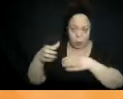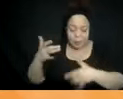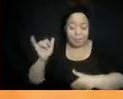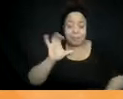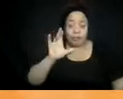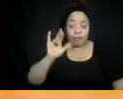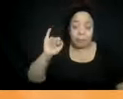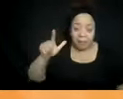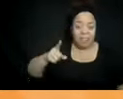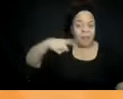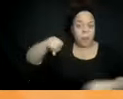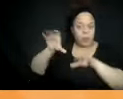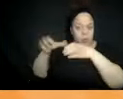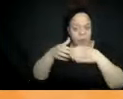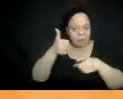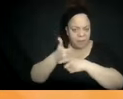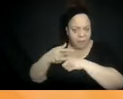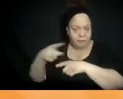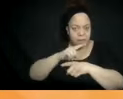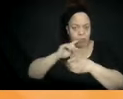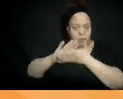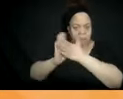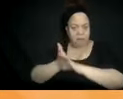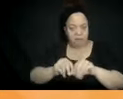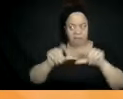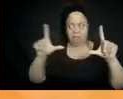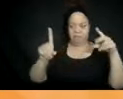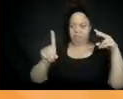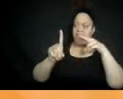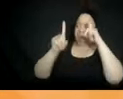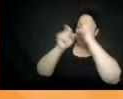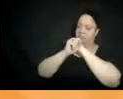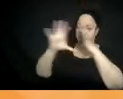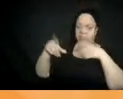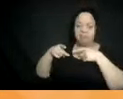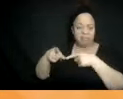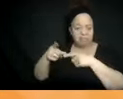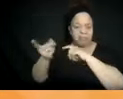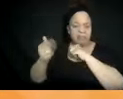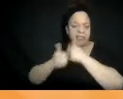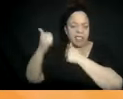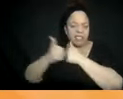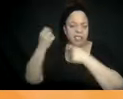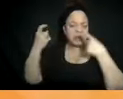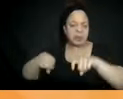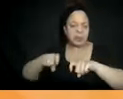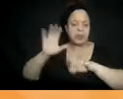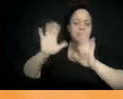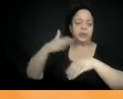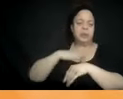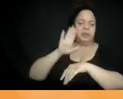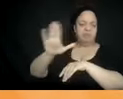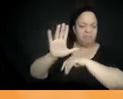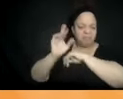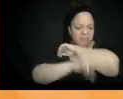dangerous, often justifying extreme and even or subtle violence against those people. Next slide, please.